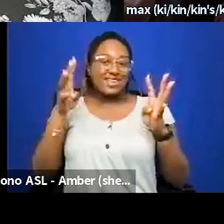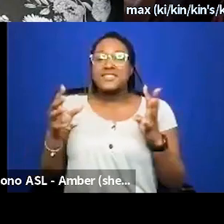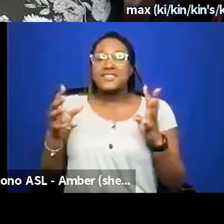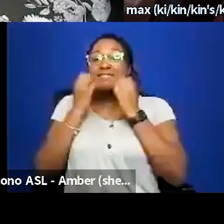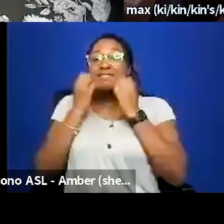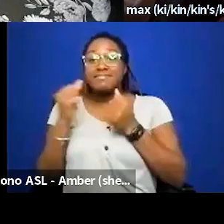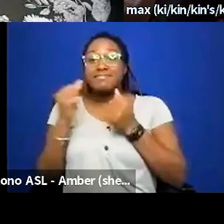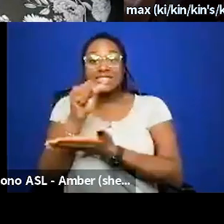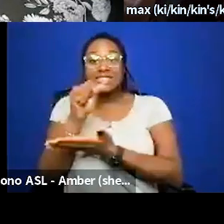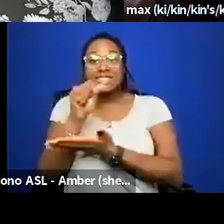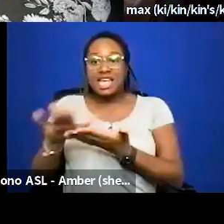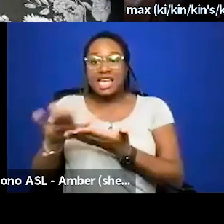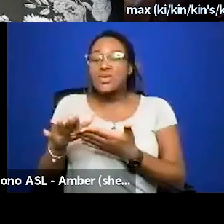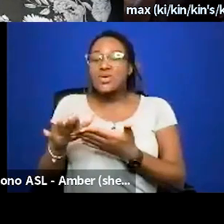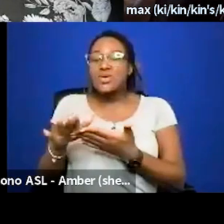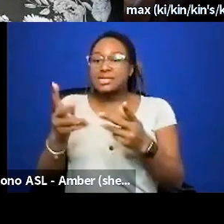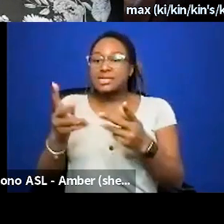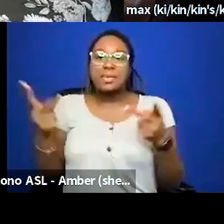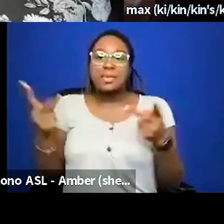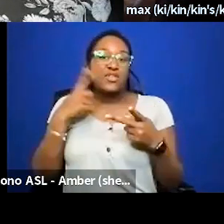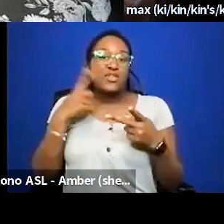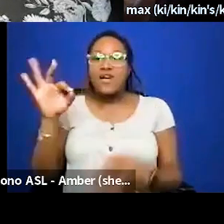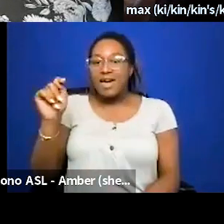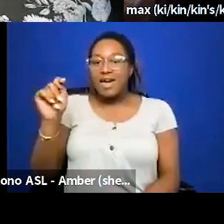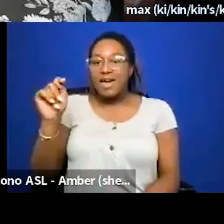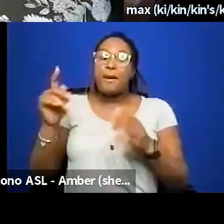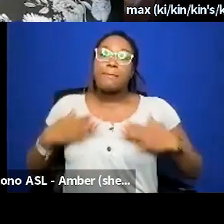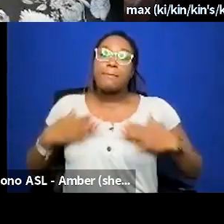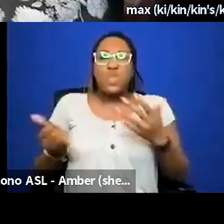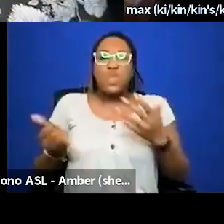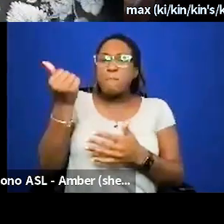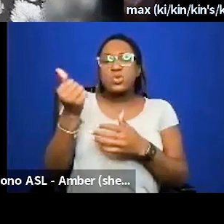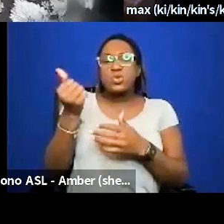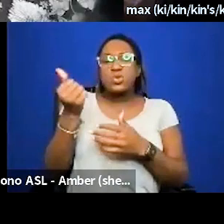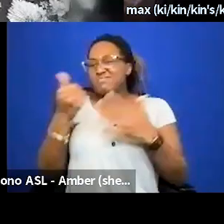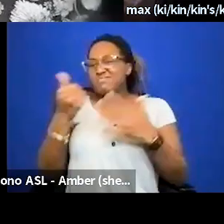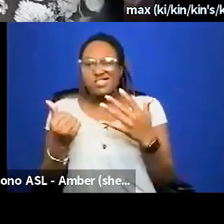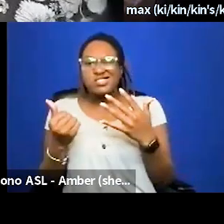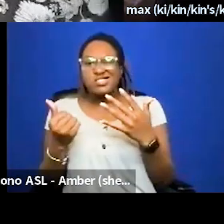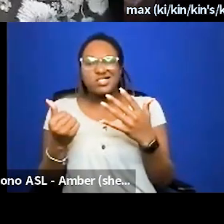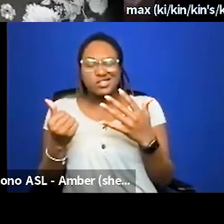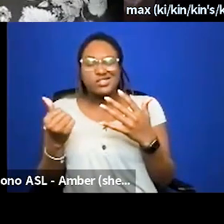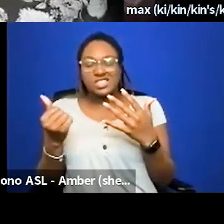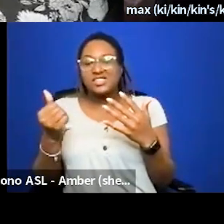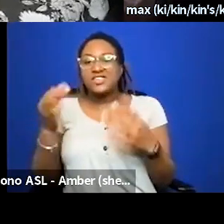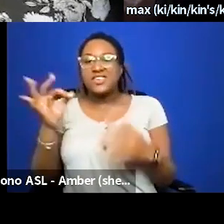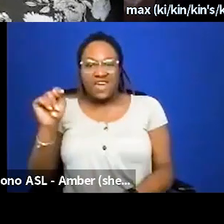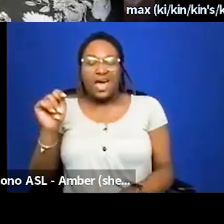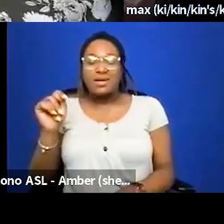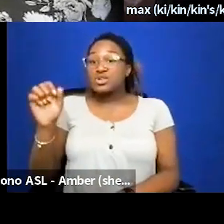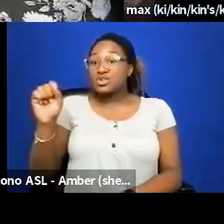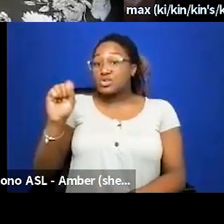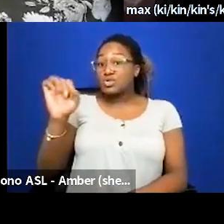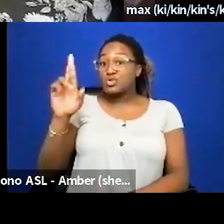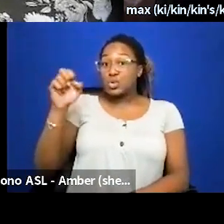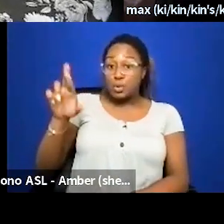fat bodies she advocates for the most marginalized fat people especially black super fat and infinifats we're going to talk